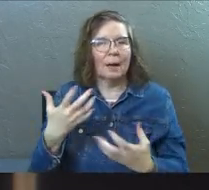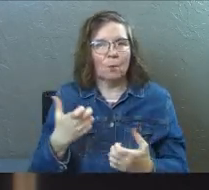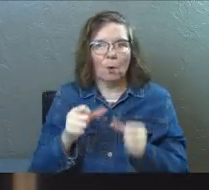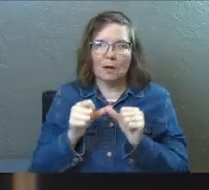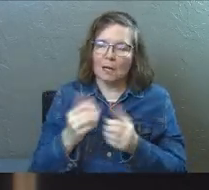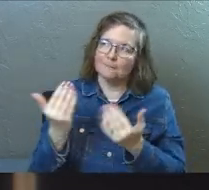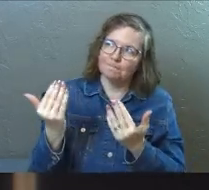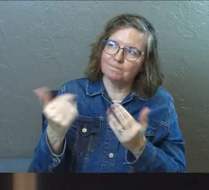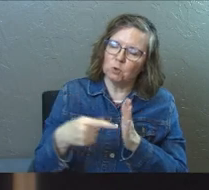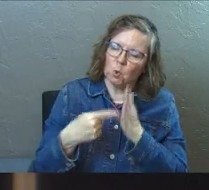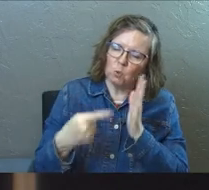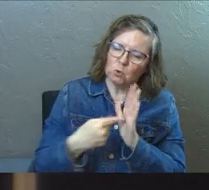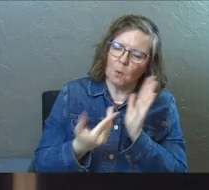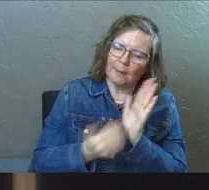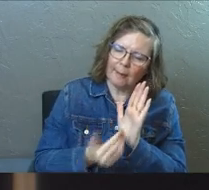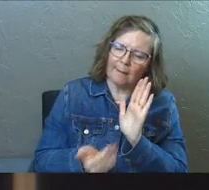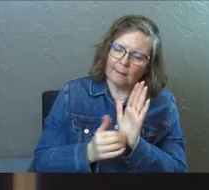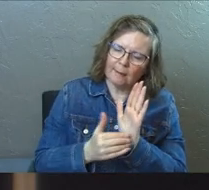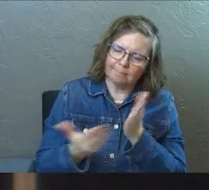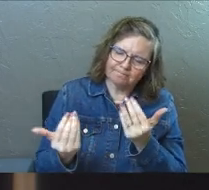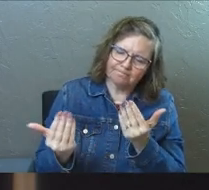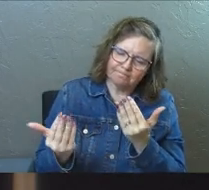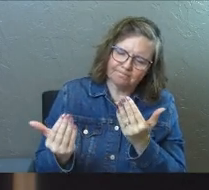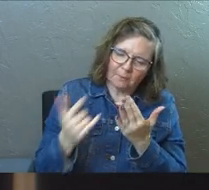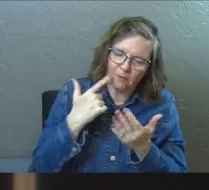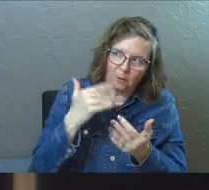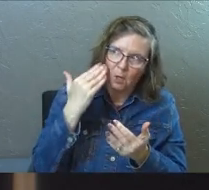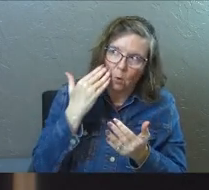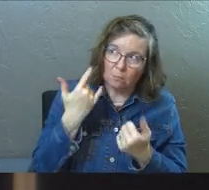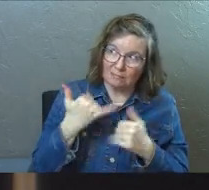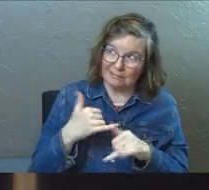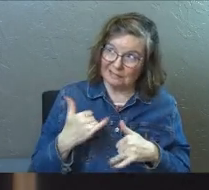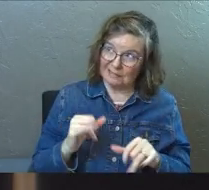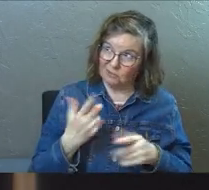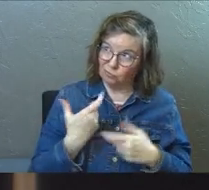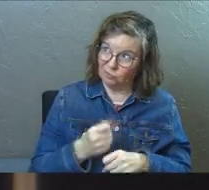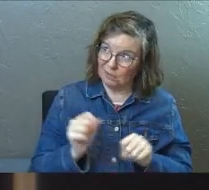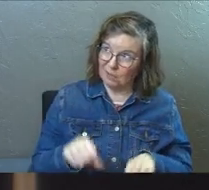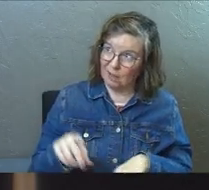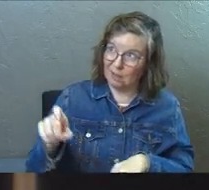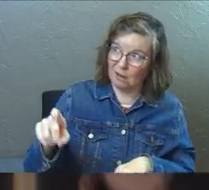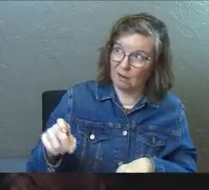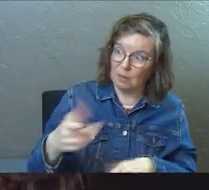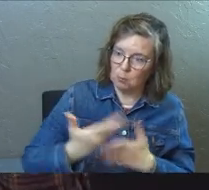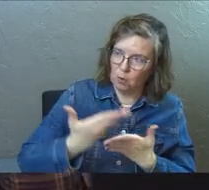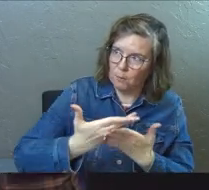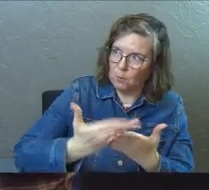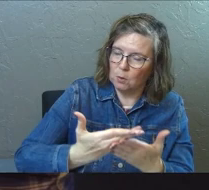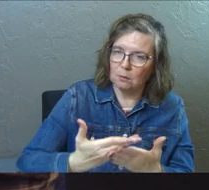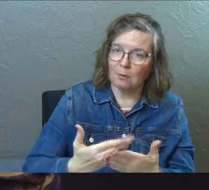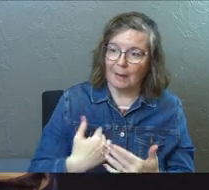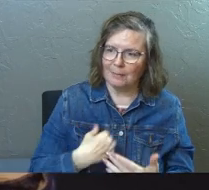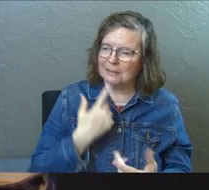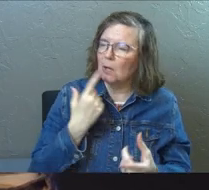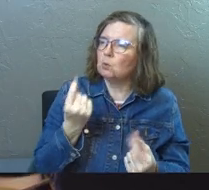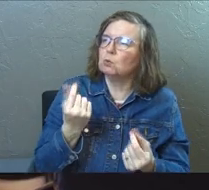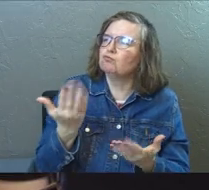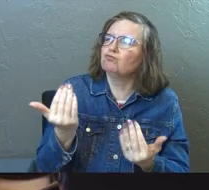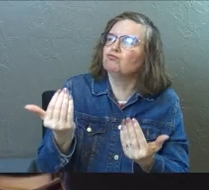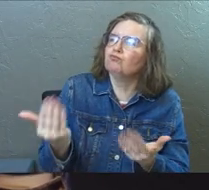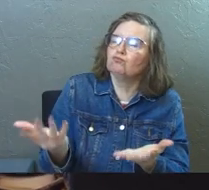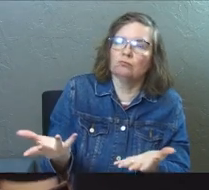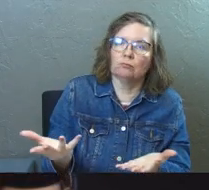constant stream of miracles into my life in order for me to keep trusting God. I'm going to say, what have you done for me lately?